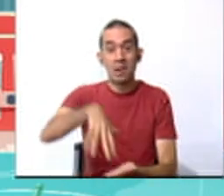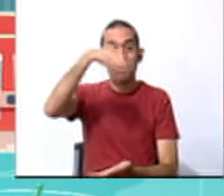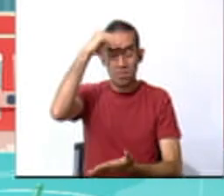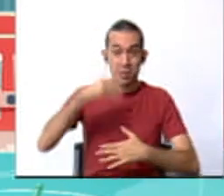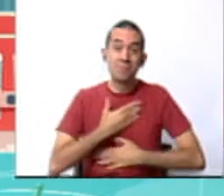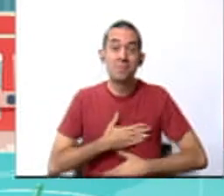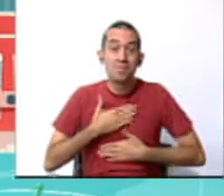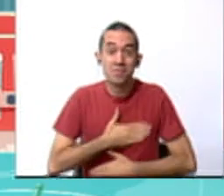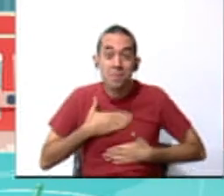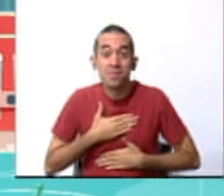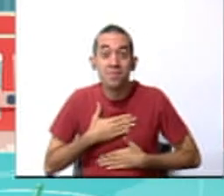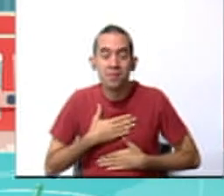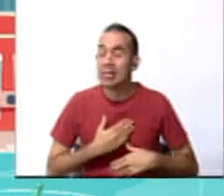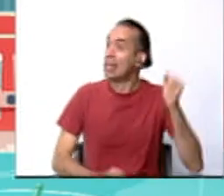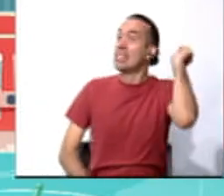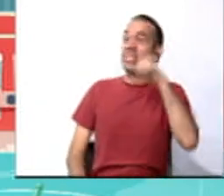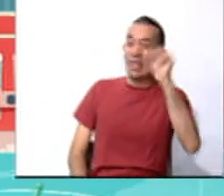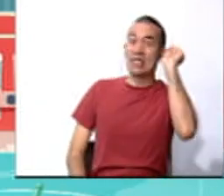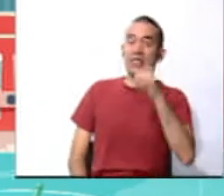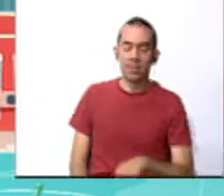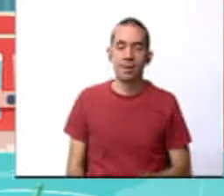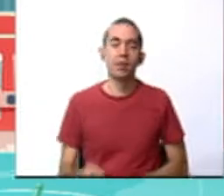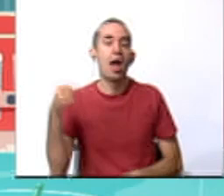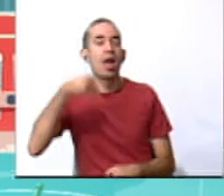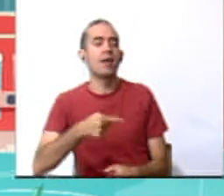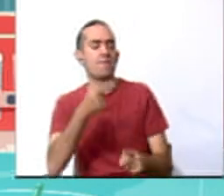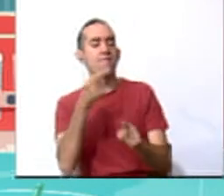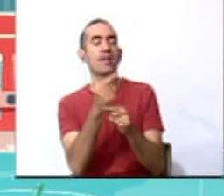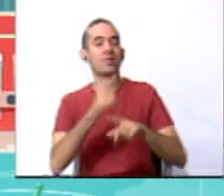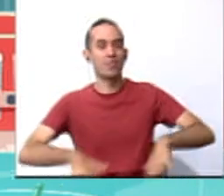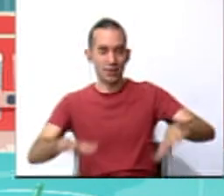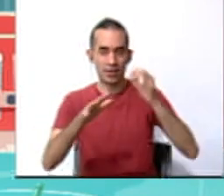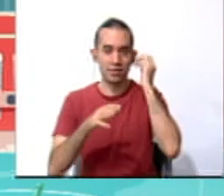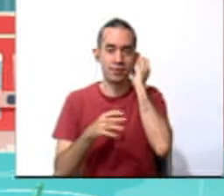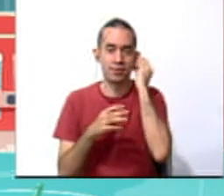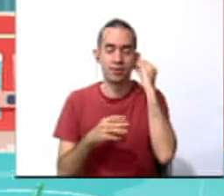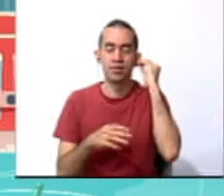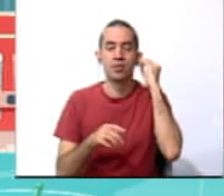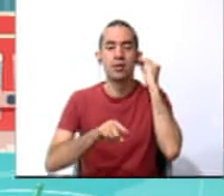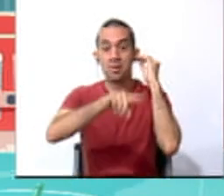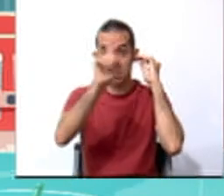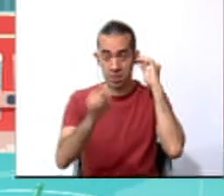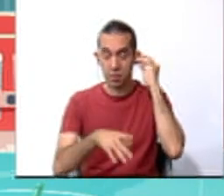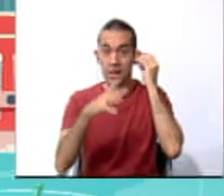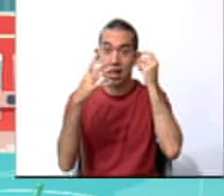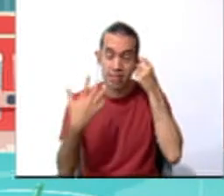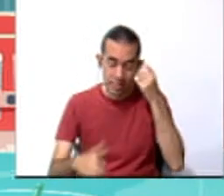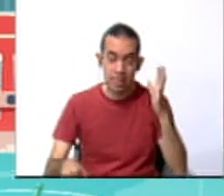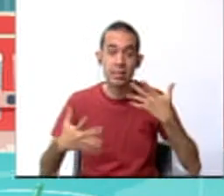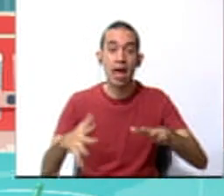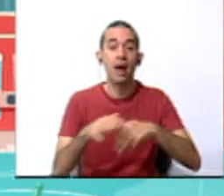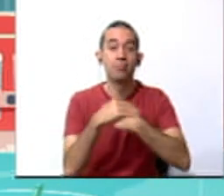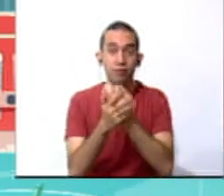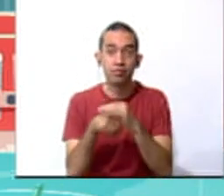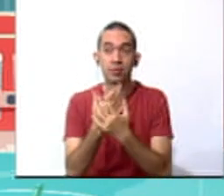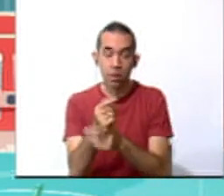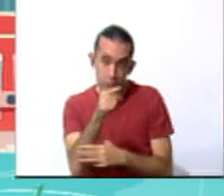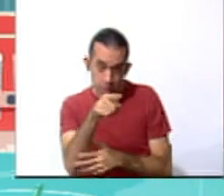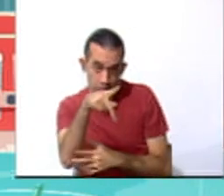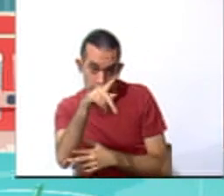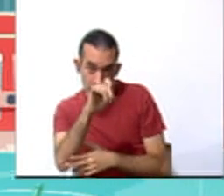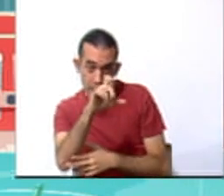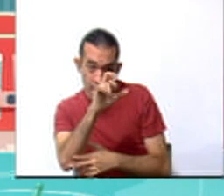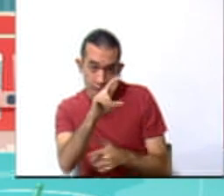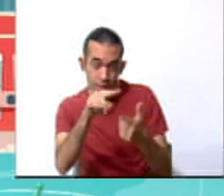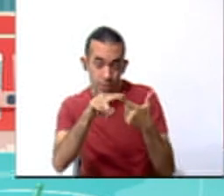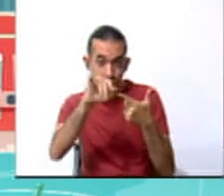fun? Yes. And this is the right place to be. Did you wash your hands already? Pilar? Jason?